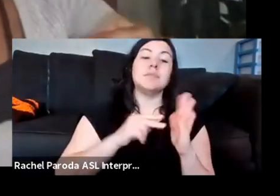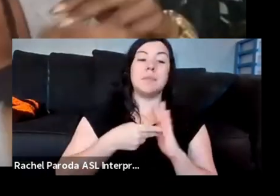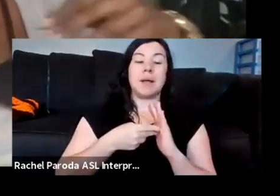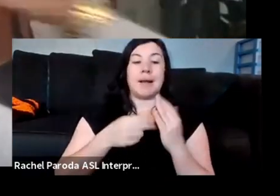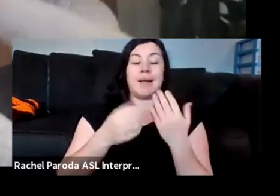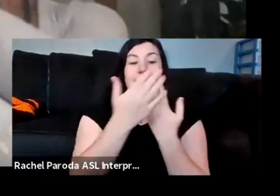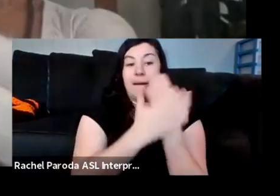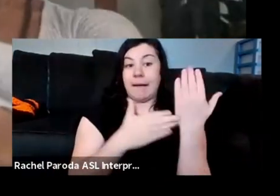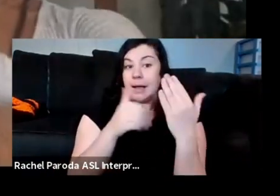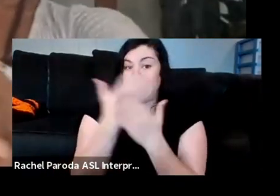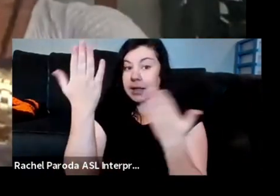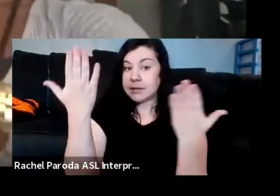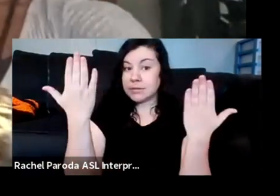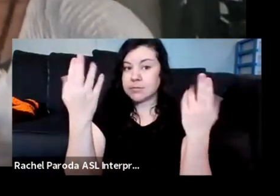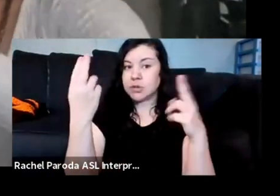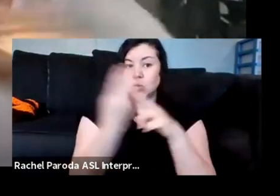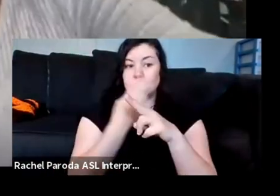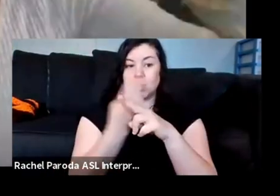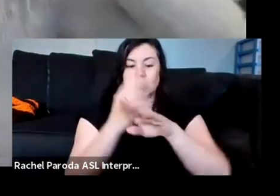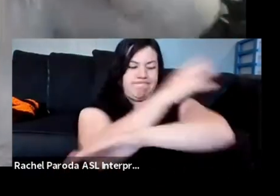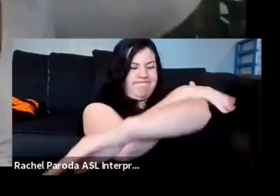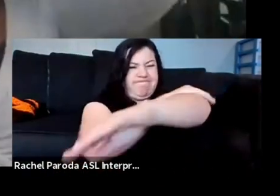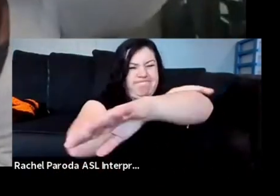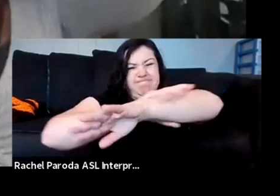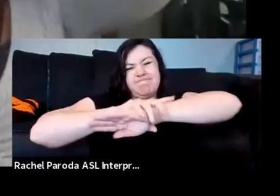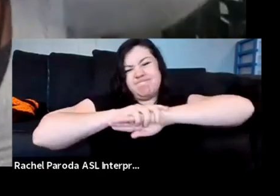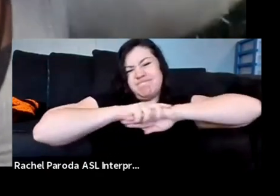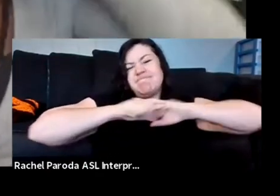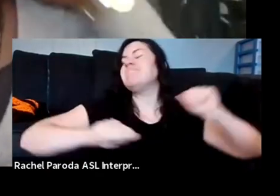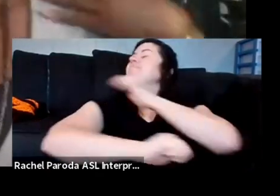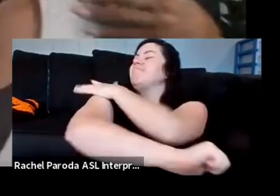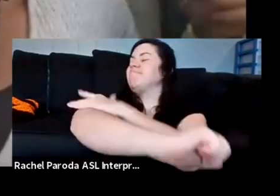hands on your body to release like a last bit of clearing.